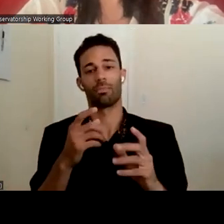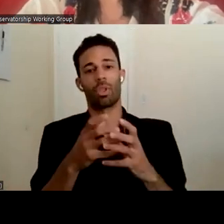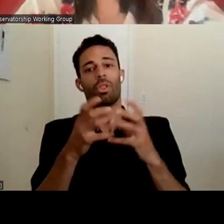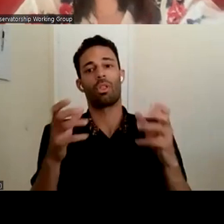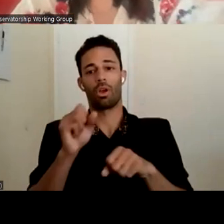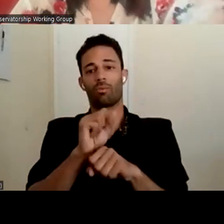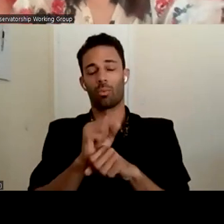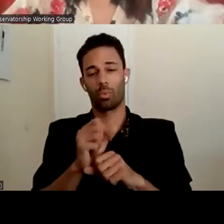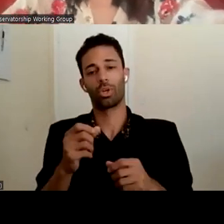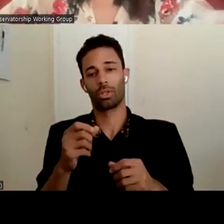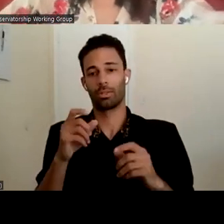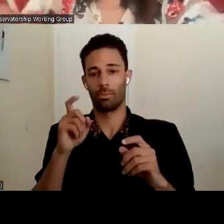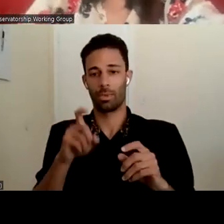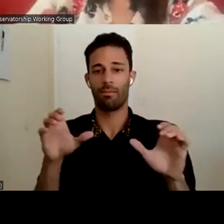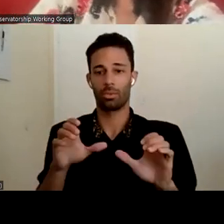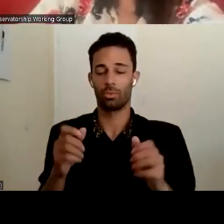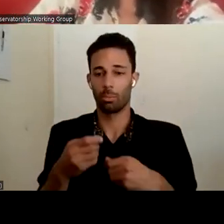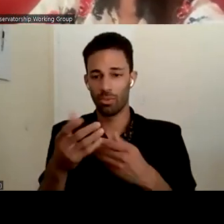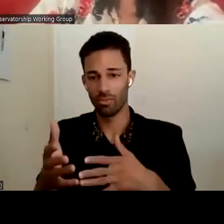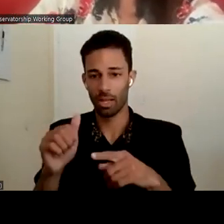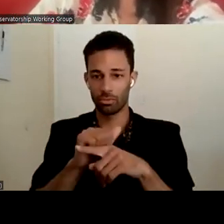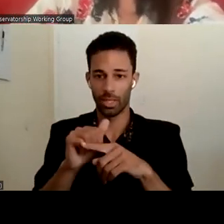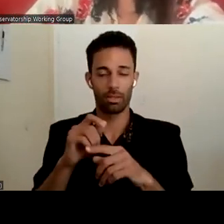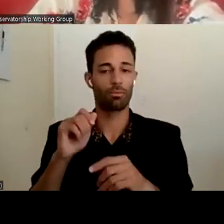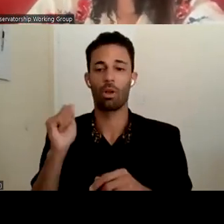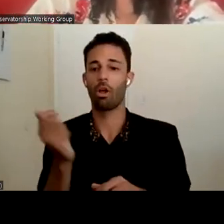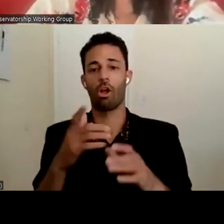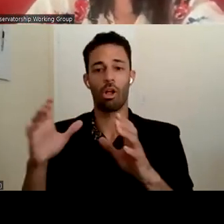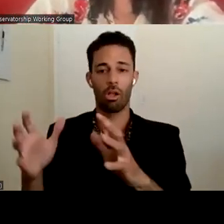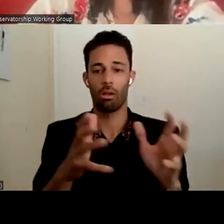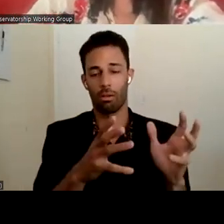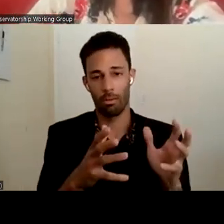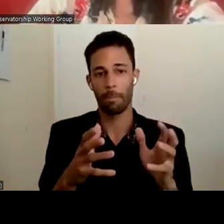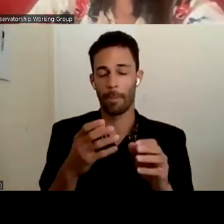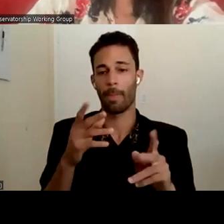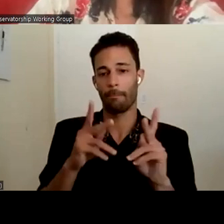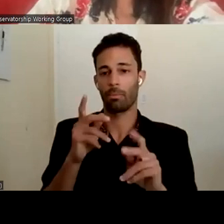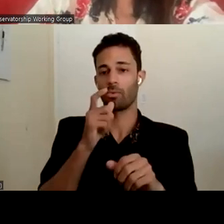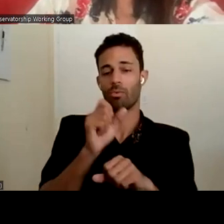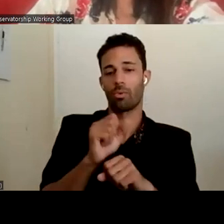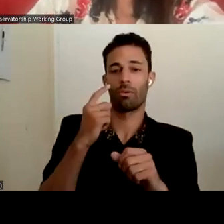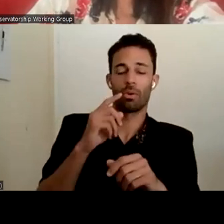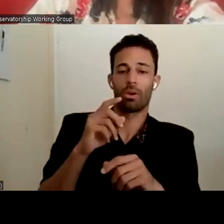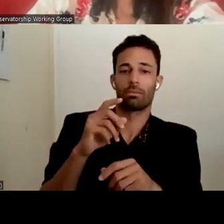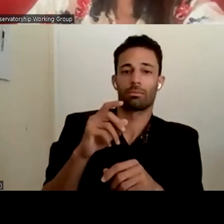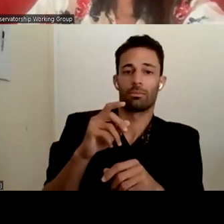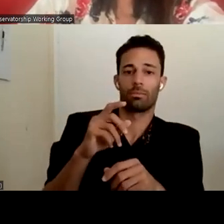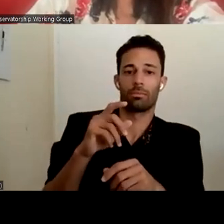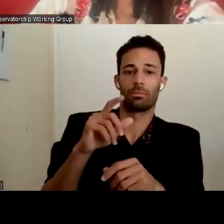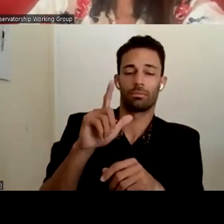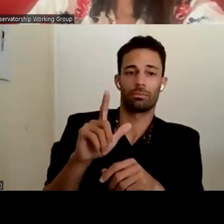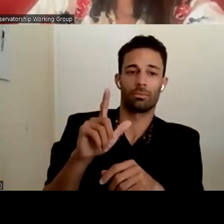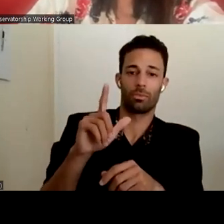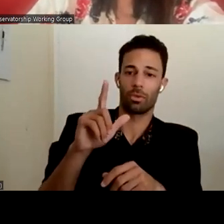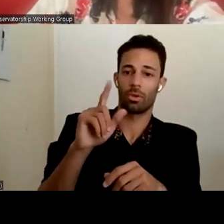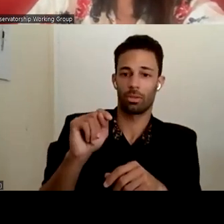to, to all parties, you know, people in facilities and, and also, um, people who work for MPTs or, or, um, adult protective services too.